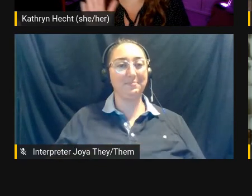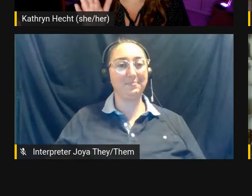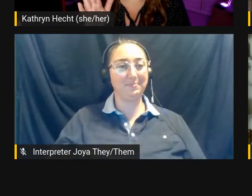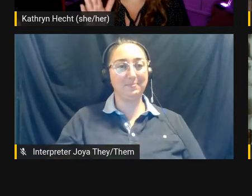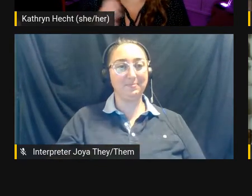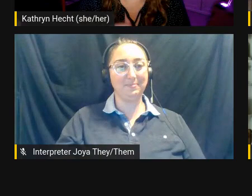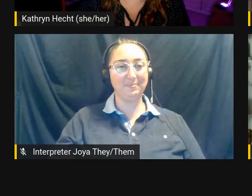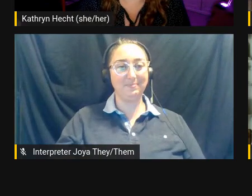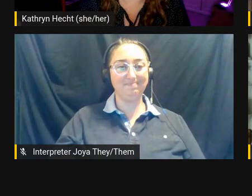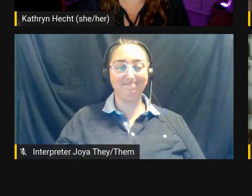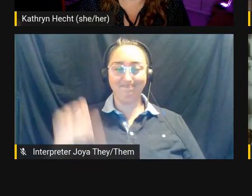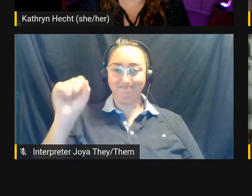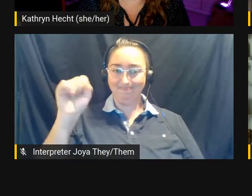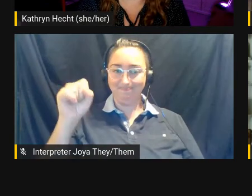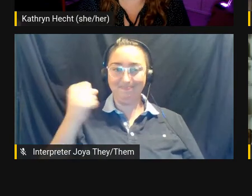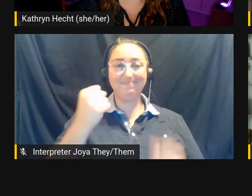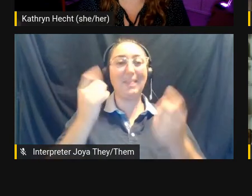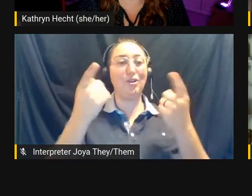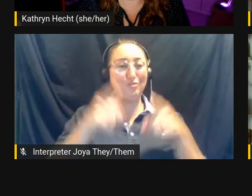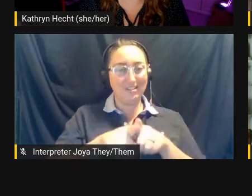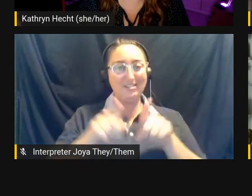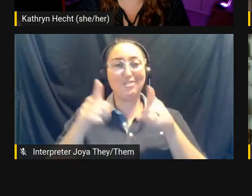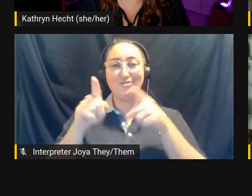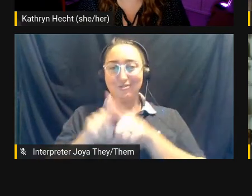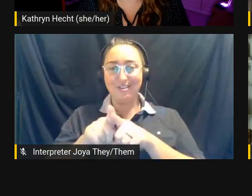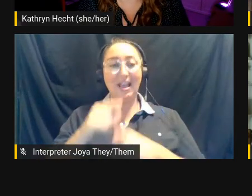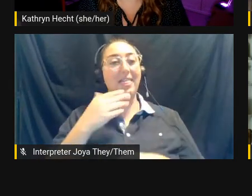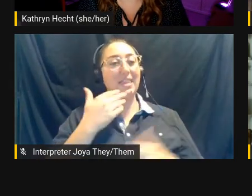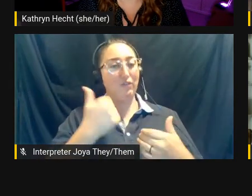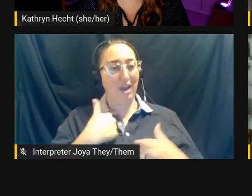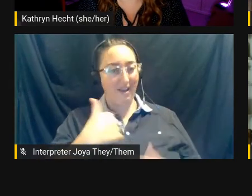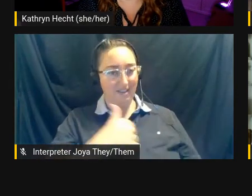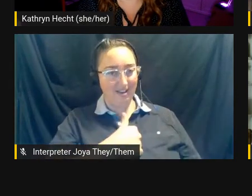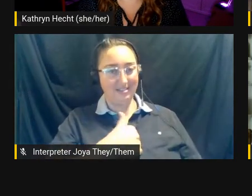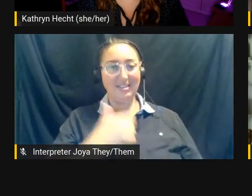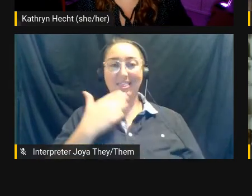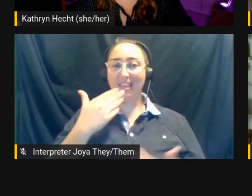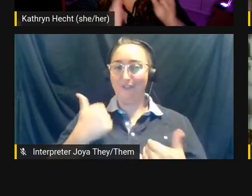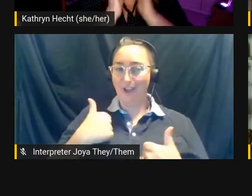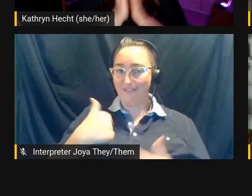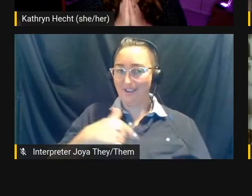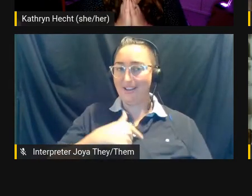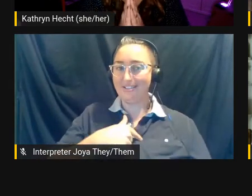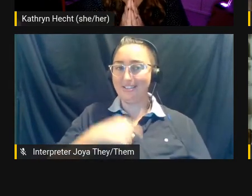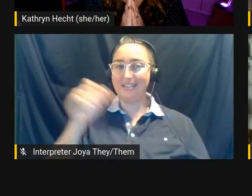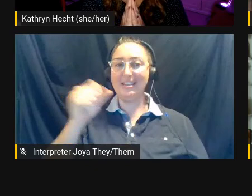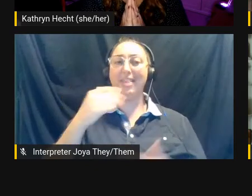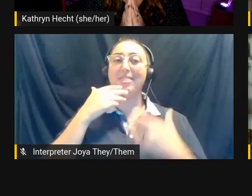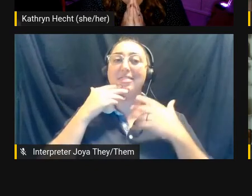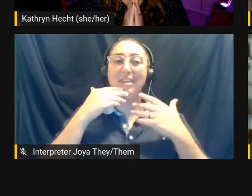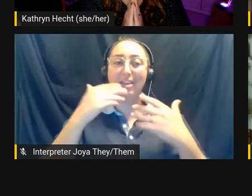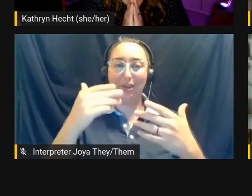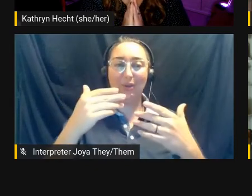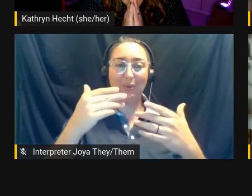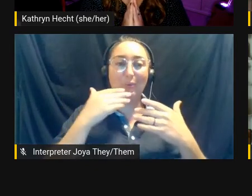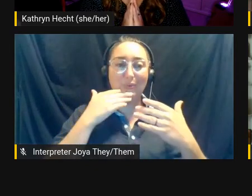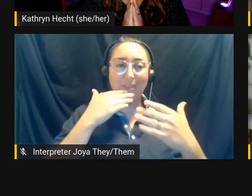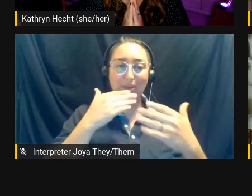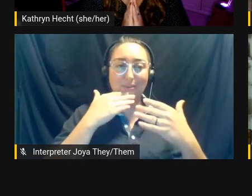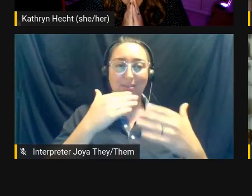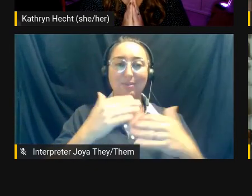Hear, hear. Thank you. Thanks for having me. Thank you for having me. Yeah. Yes. Thank you. Um,